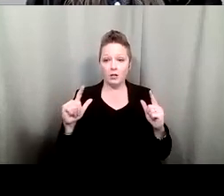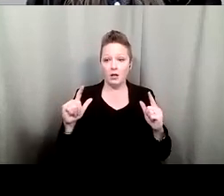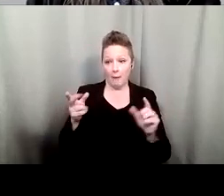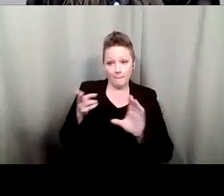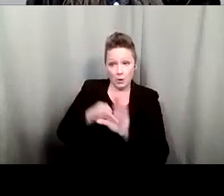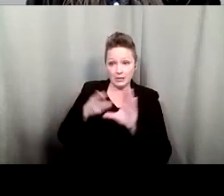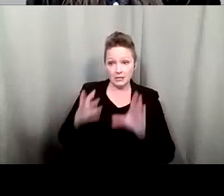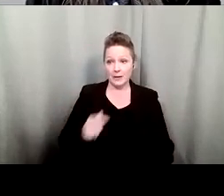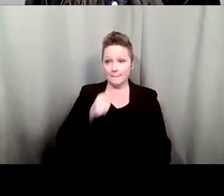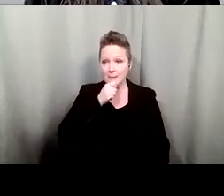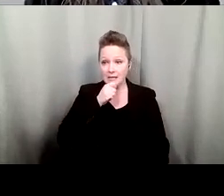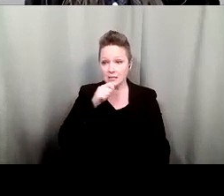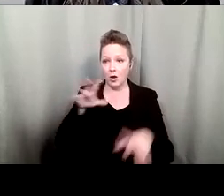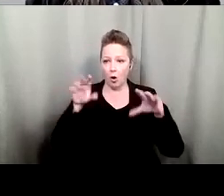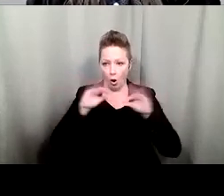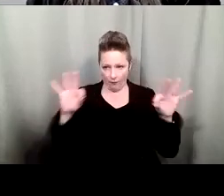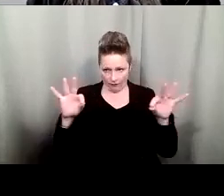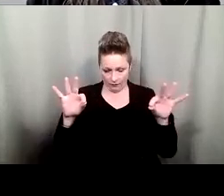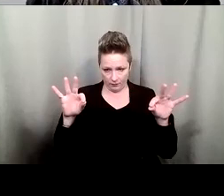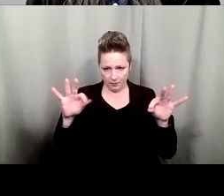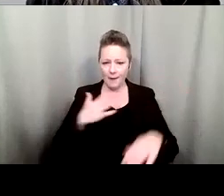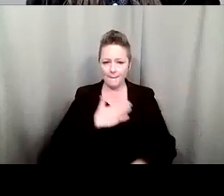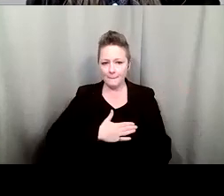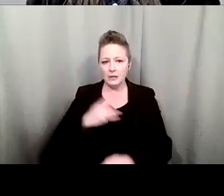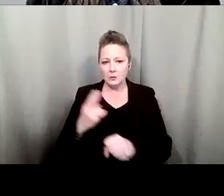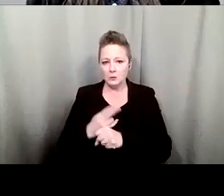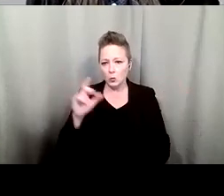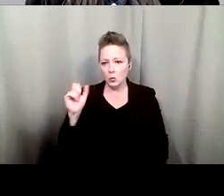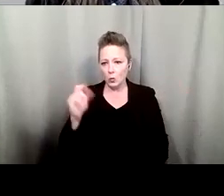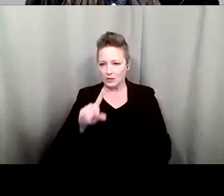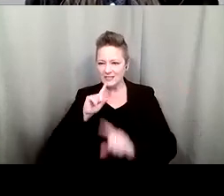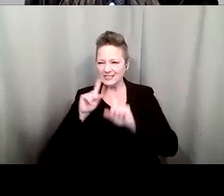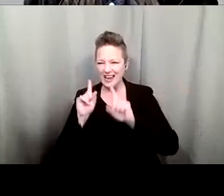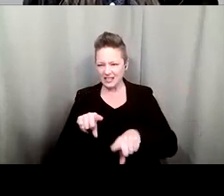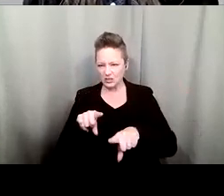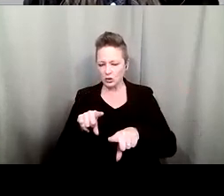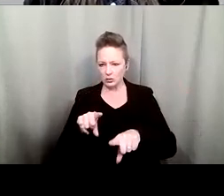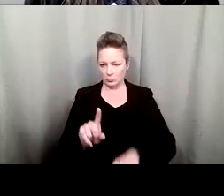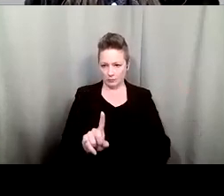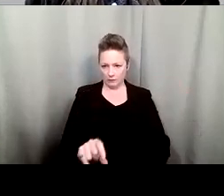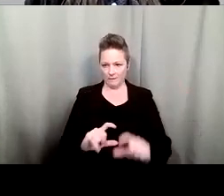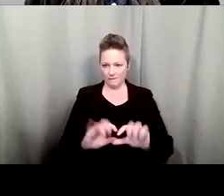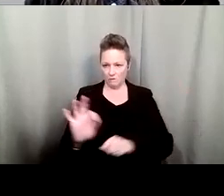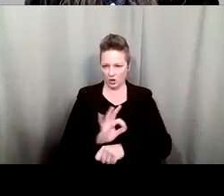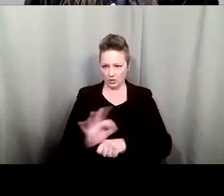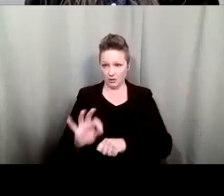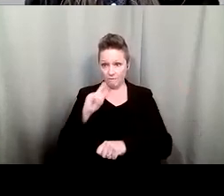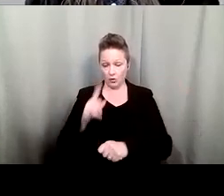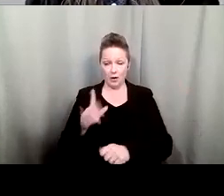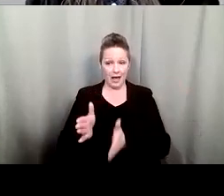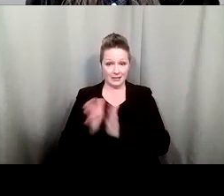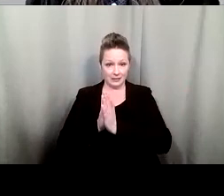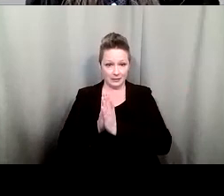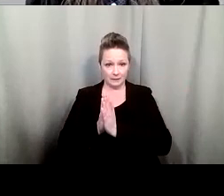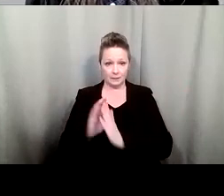Please use the Q&A function for all questions that you would like to have answered. The chat feature allows you to send